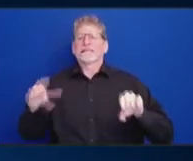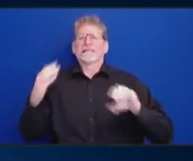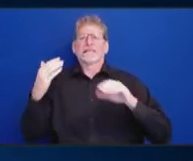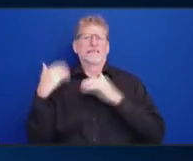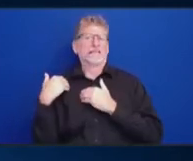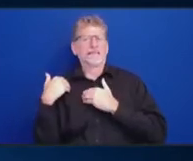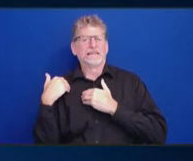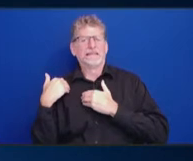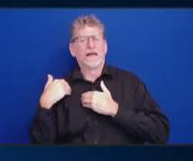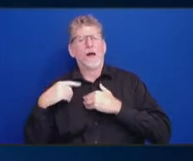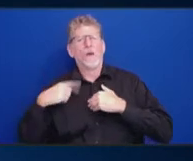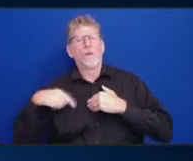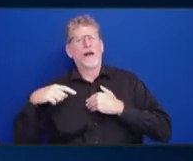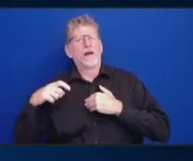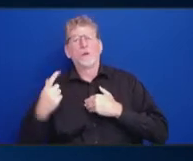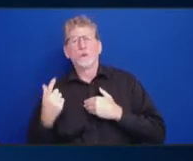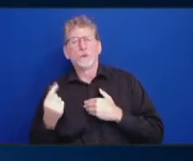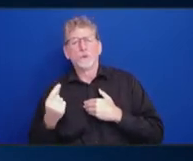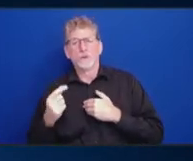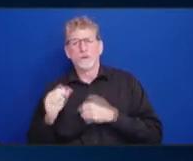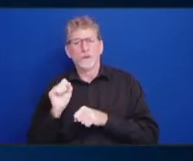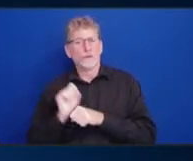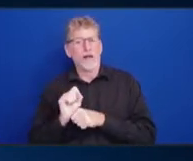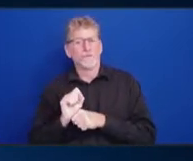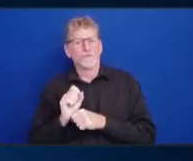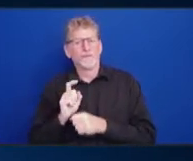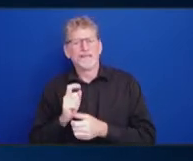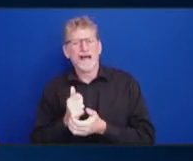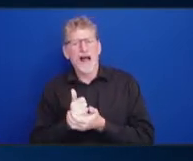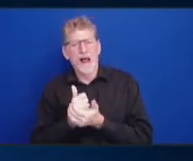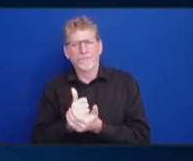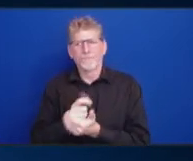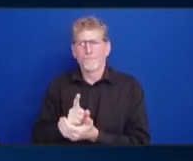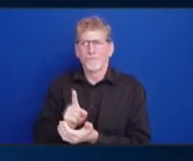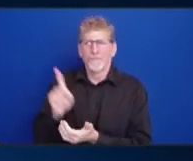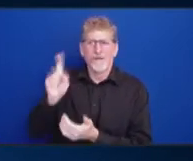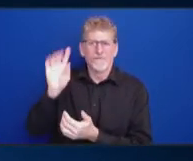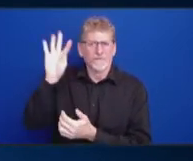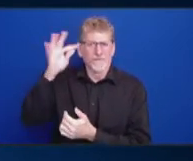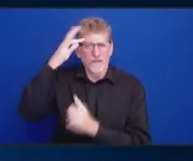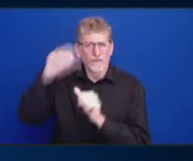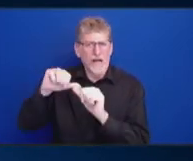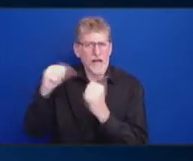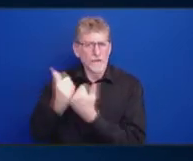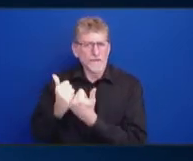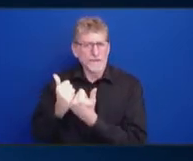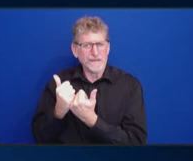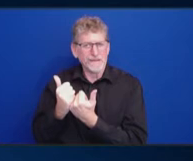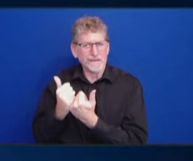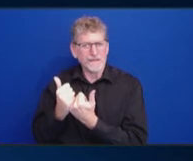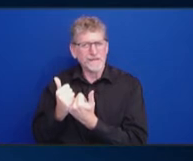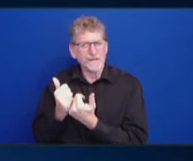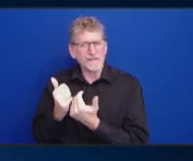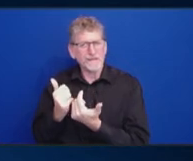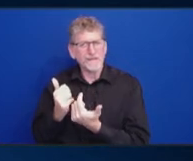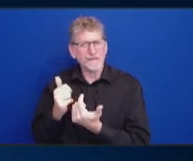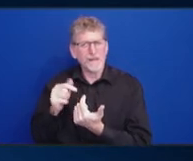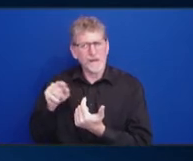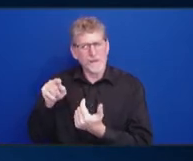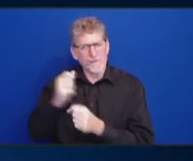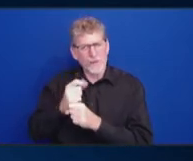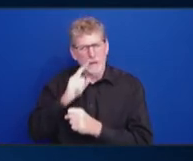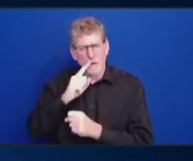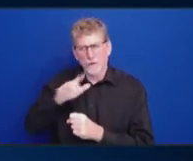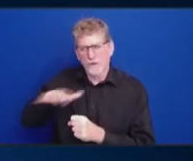the federal agencies to hold local governments accountable. And then also just hooking up